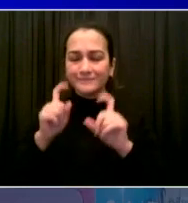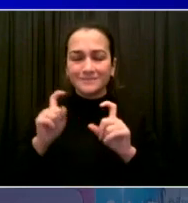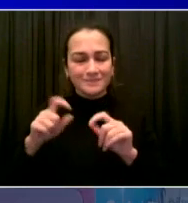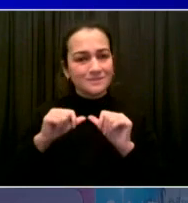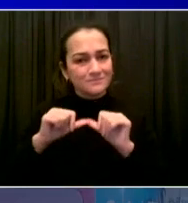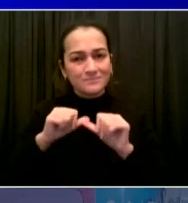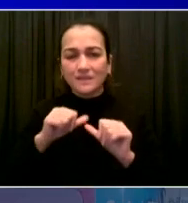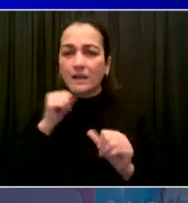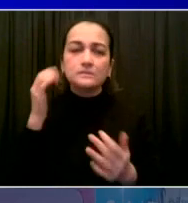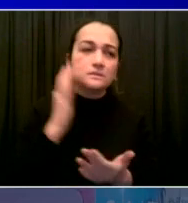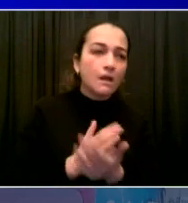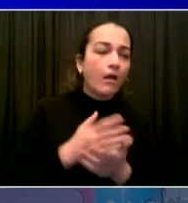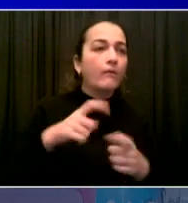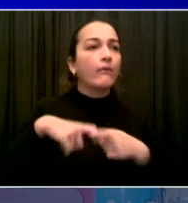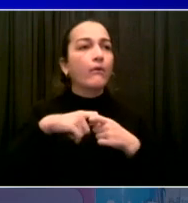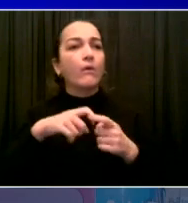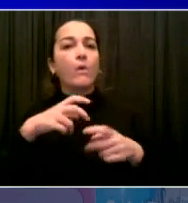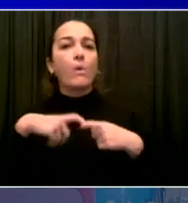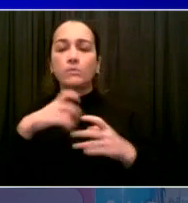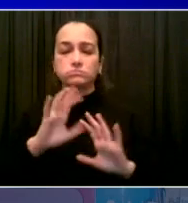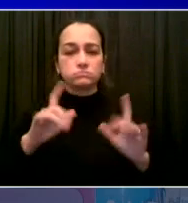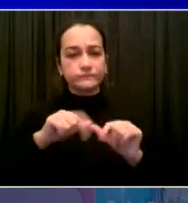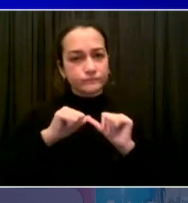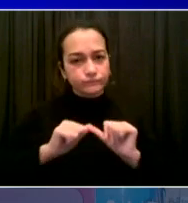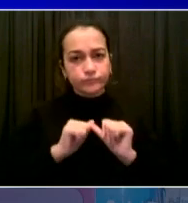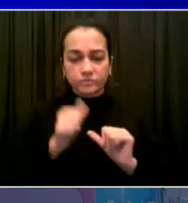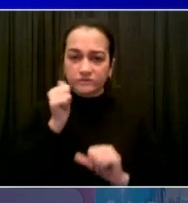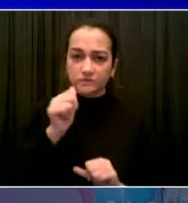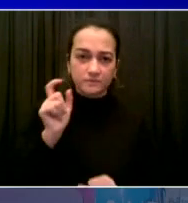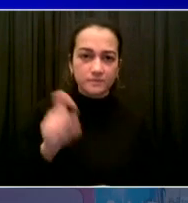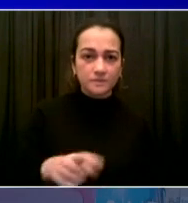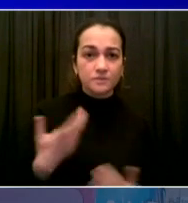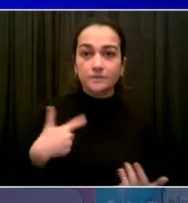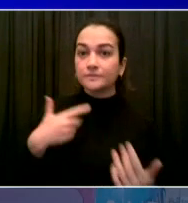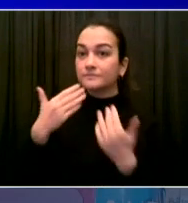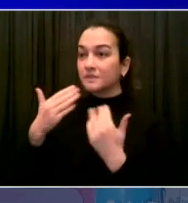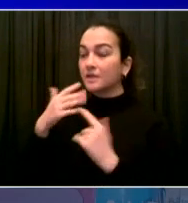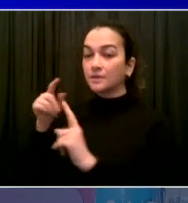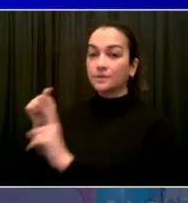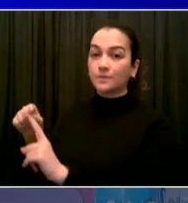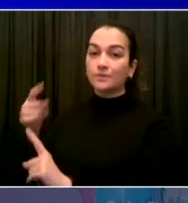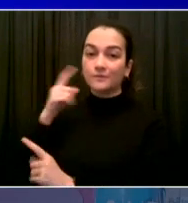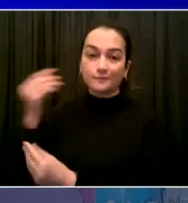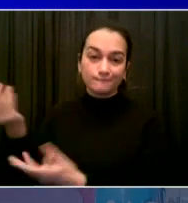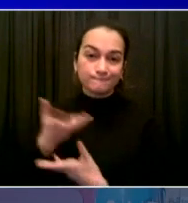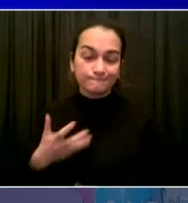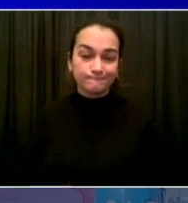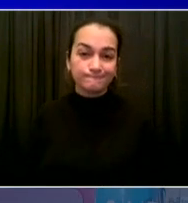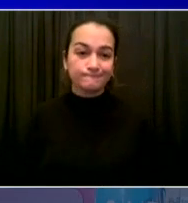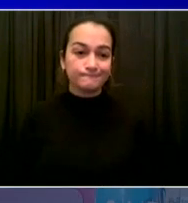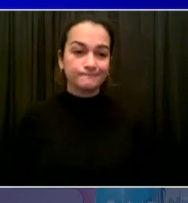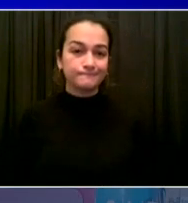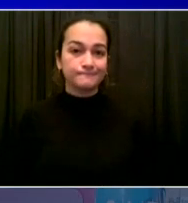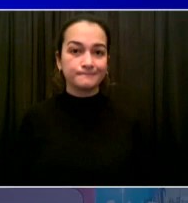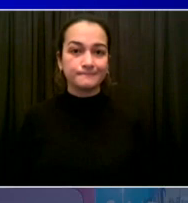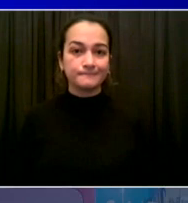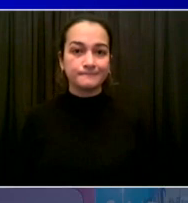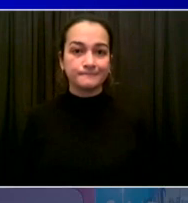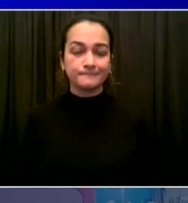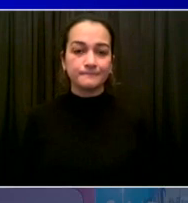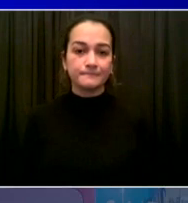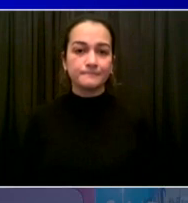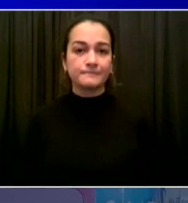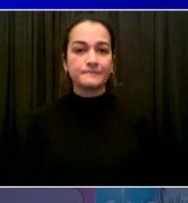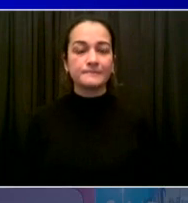from the media and we welcome the feedback from all New Yorkers to know how we can do better. And we're going to keep making adjustments and improvements every step